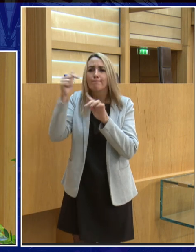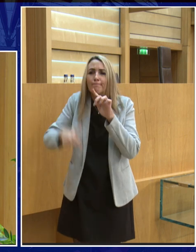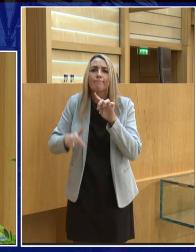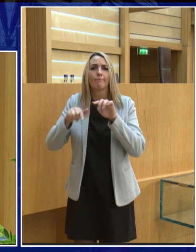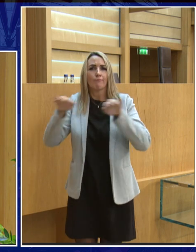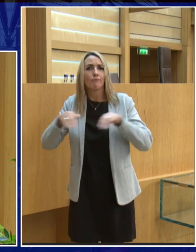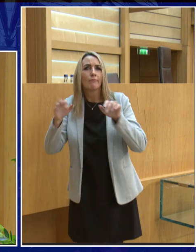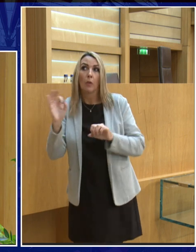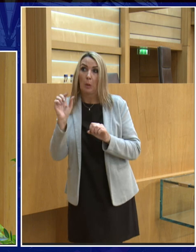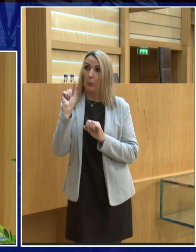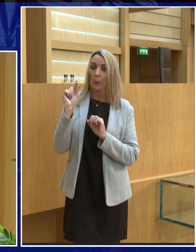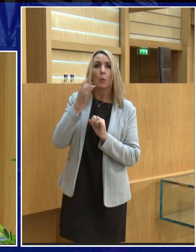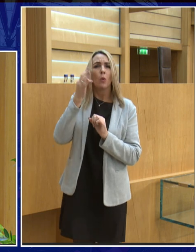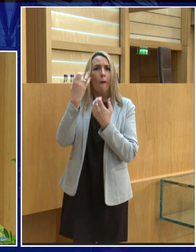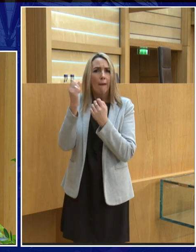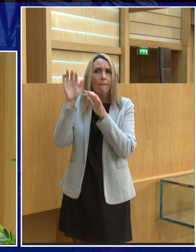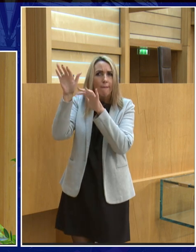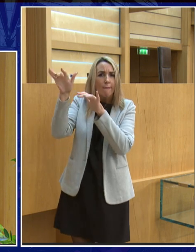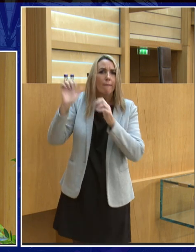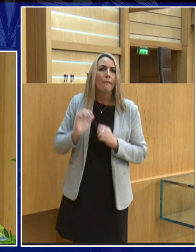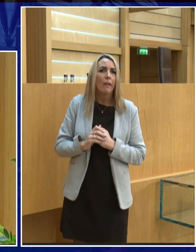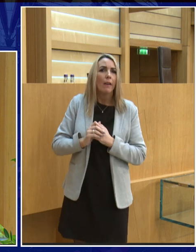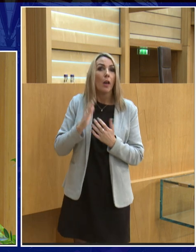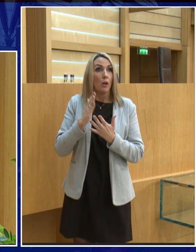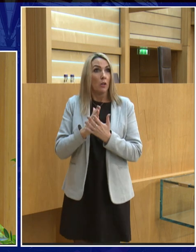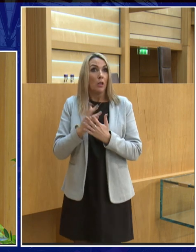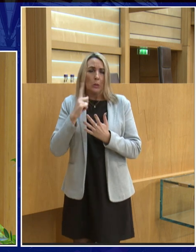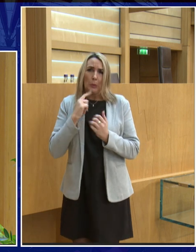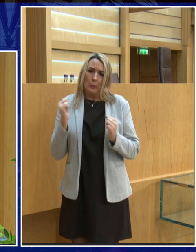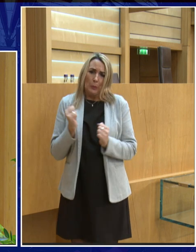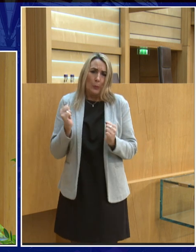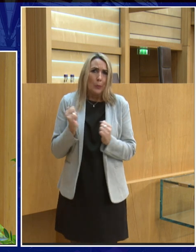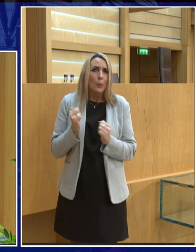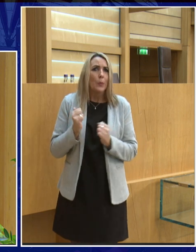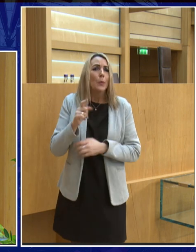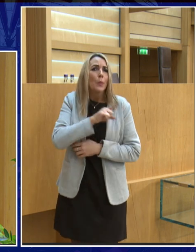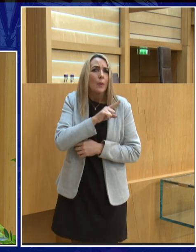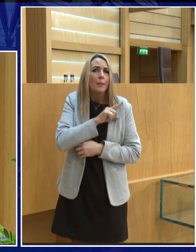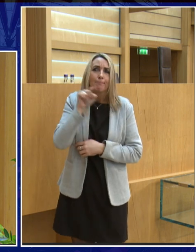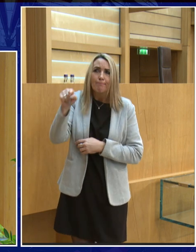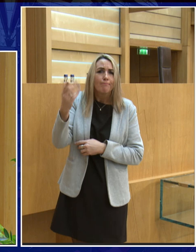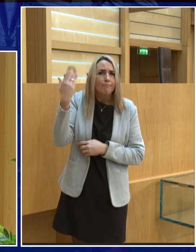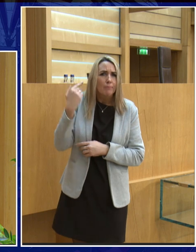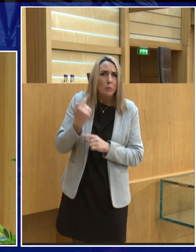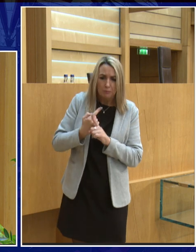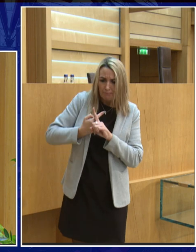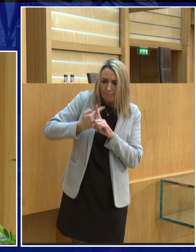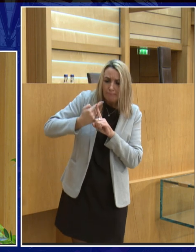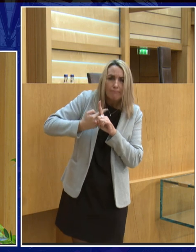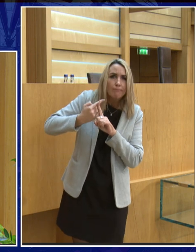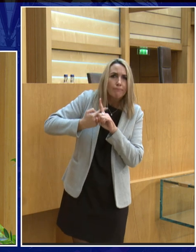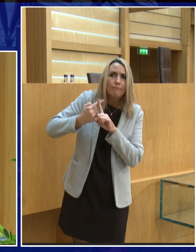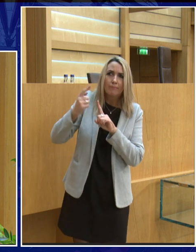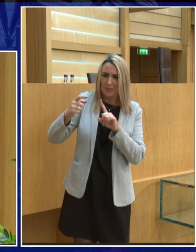but there is water and the water is mainly at the poles because I mentioned very briefly that there's some areas of the moon